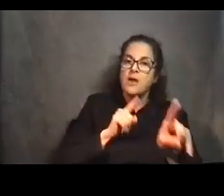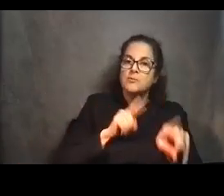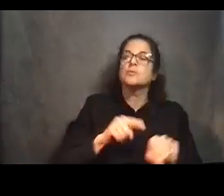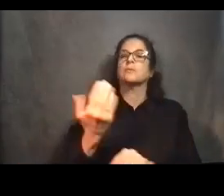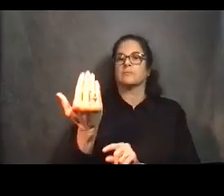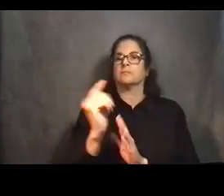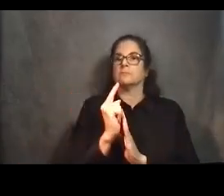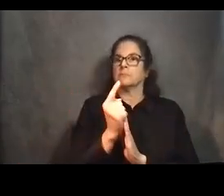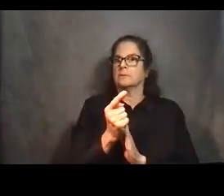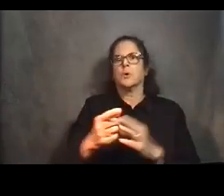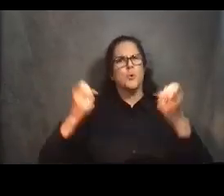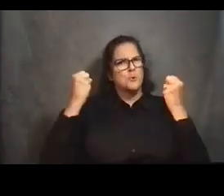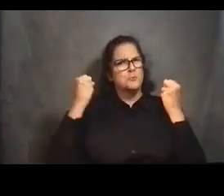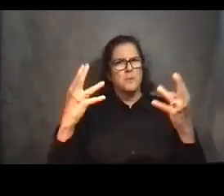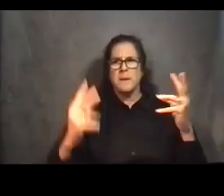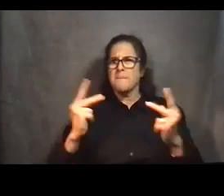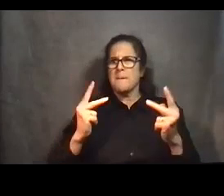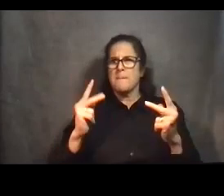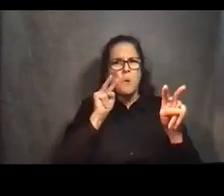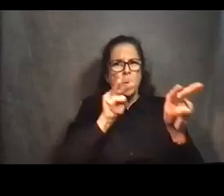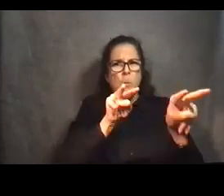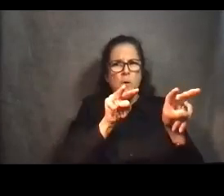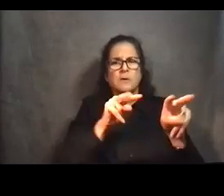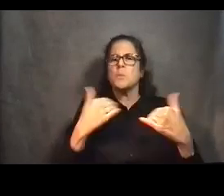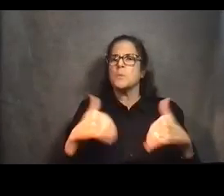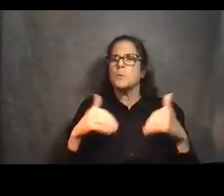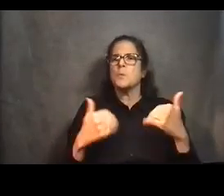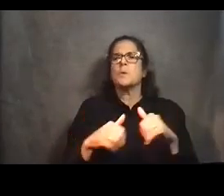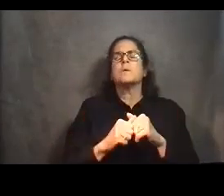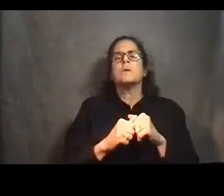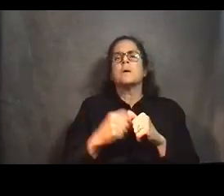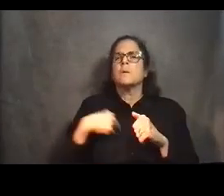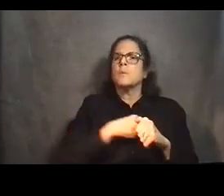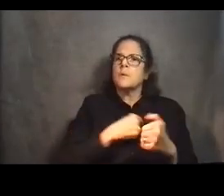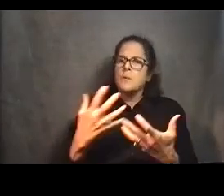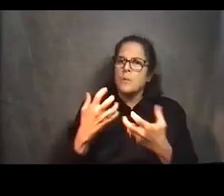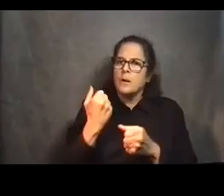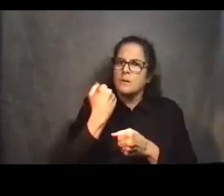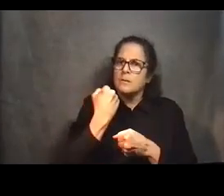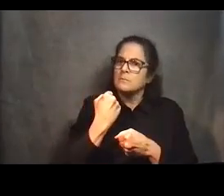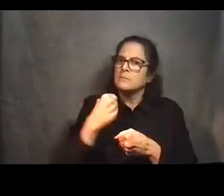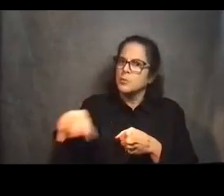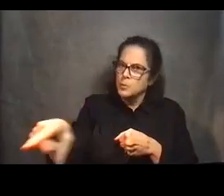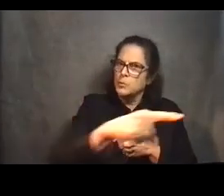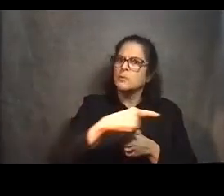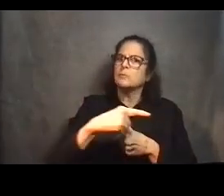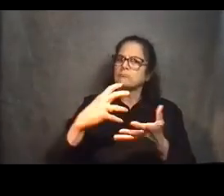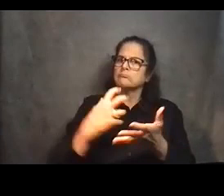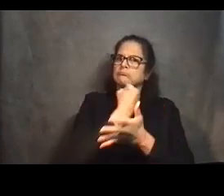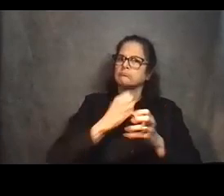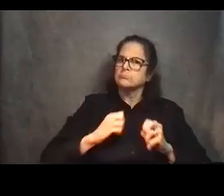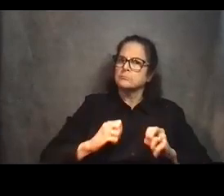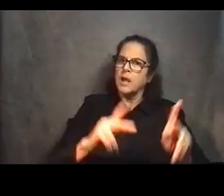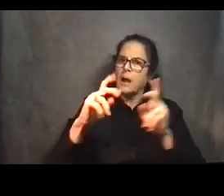attendance of tonight's meeting and in an effort to make sure that everyone has the opportunity to ask any